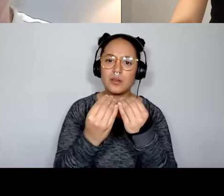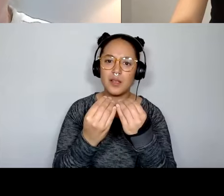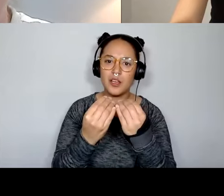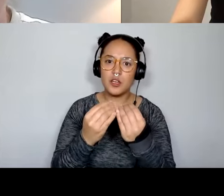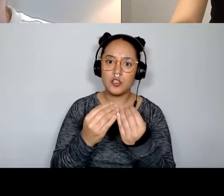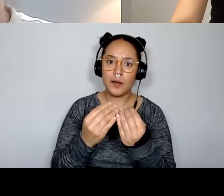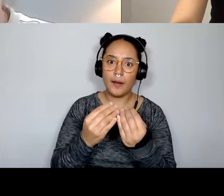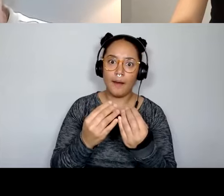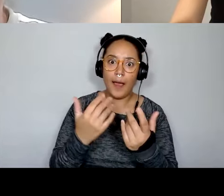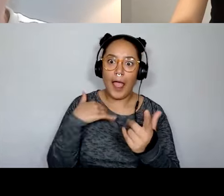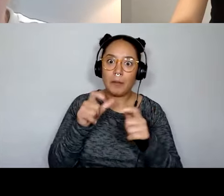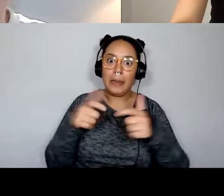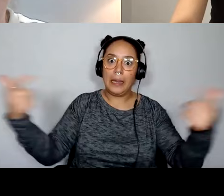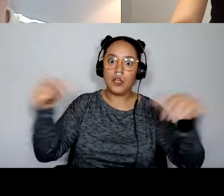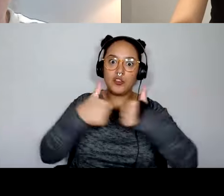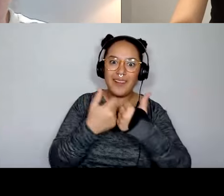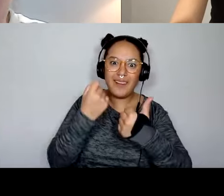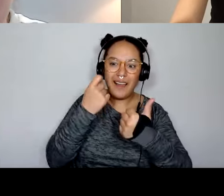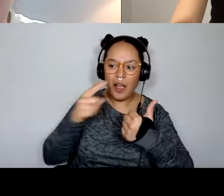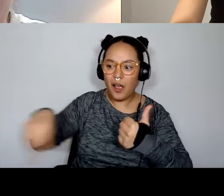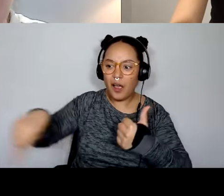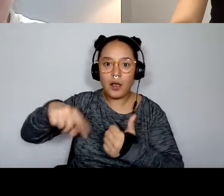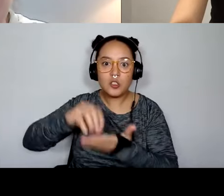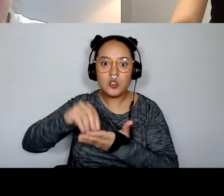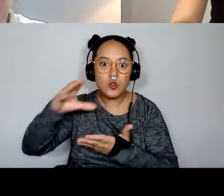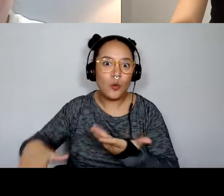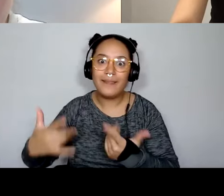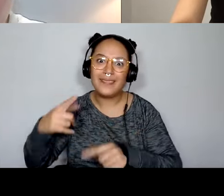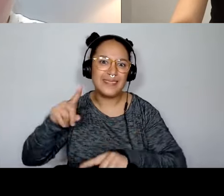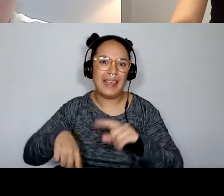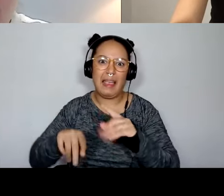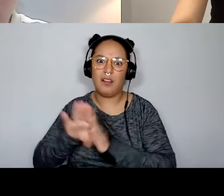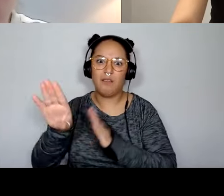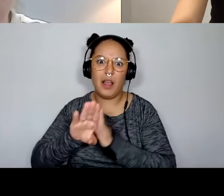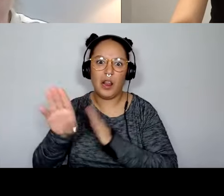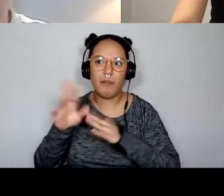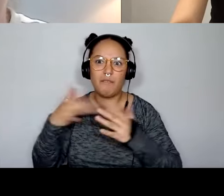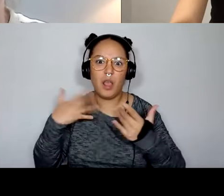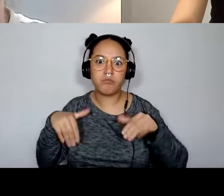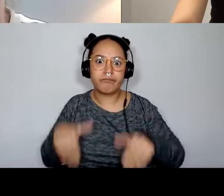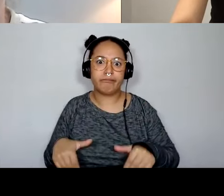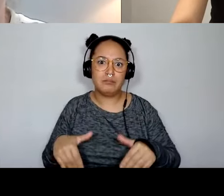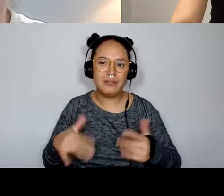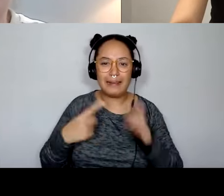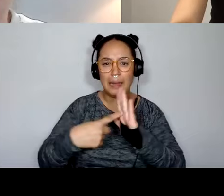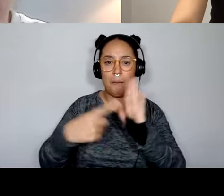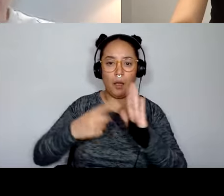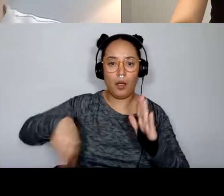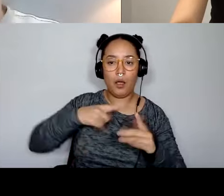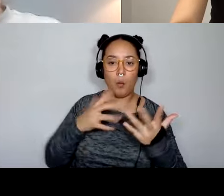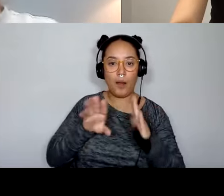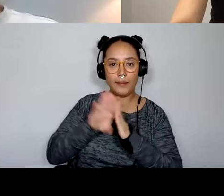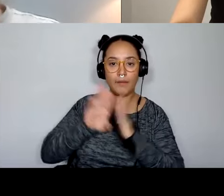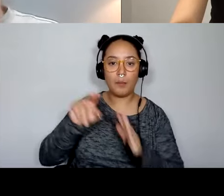developed by the students? For example, we want to work on developing an NFT. Is there a way of knowing exactly what the skills and limitations